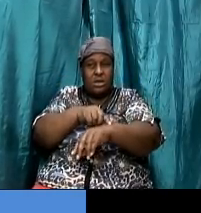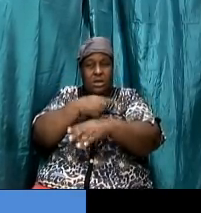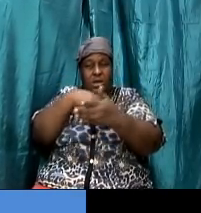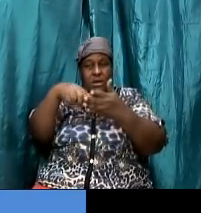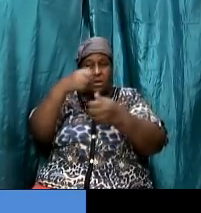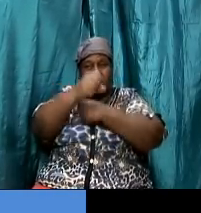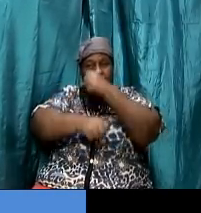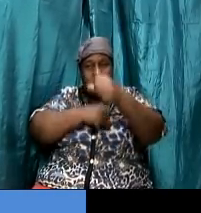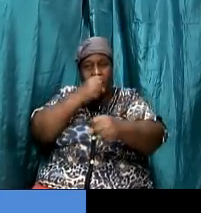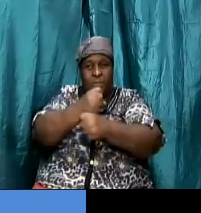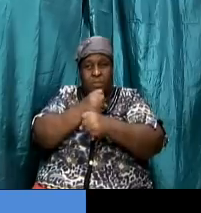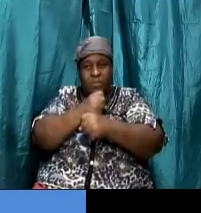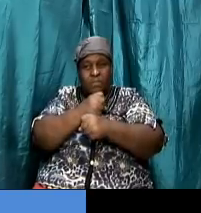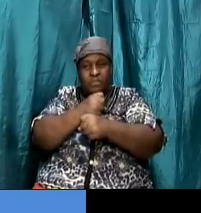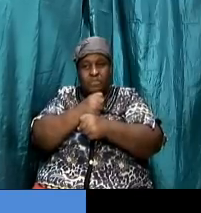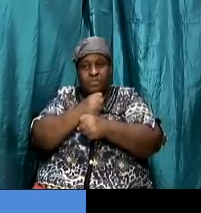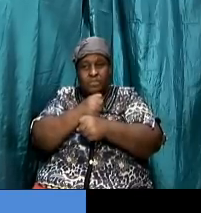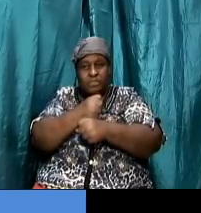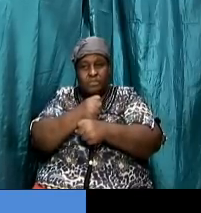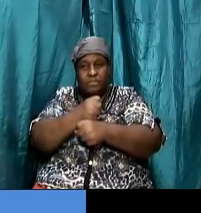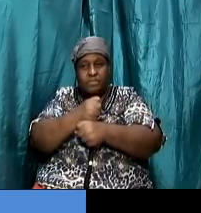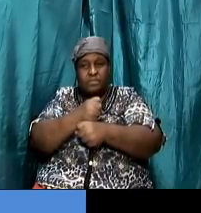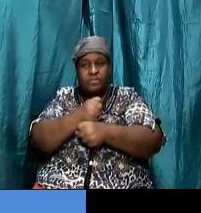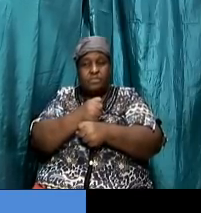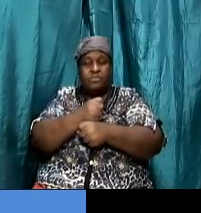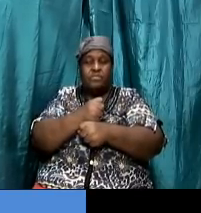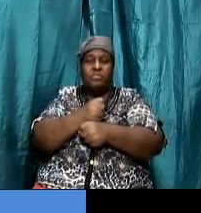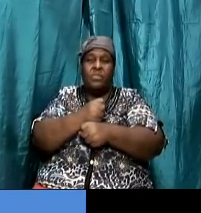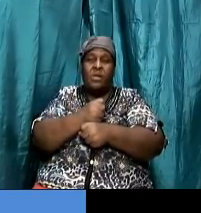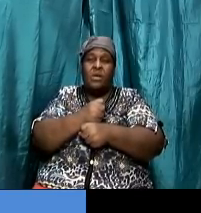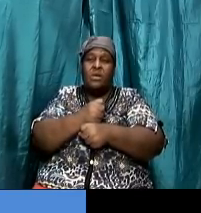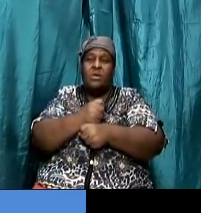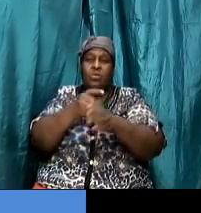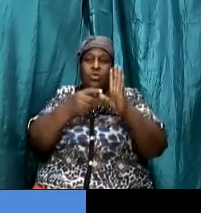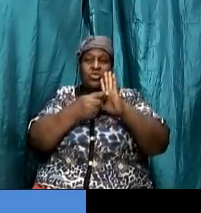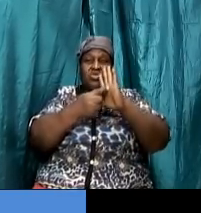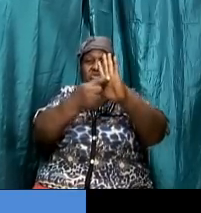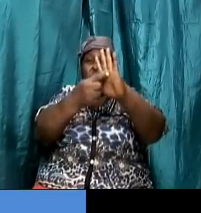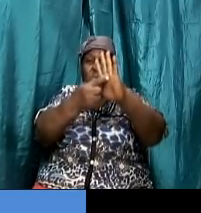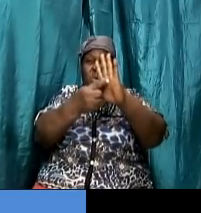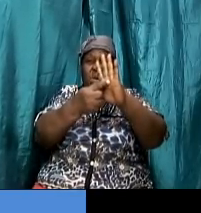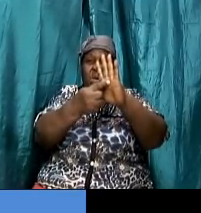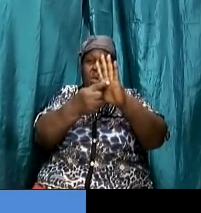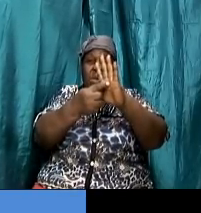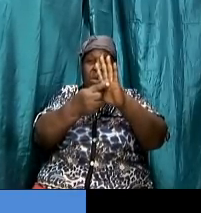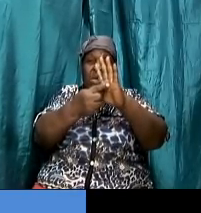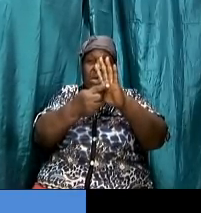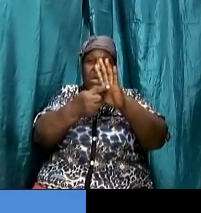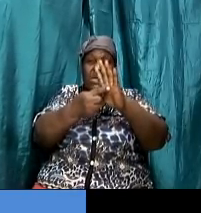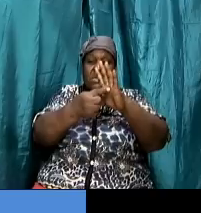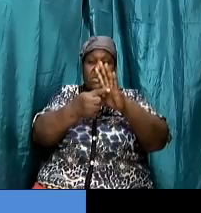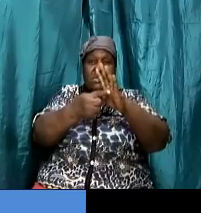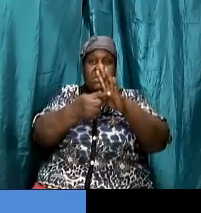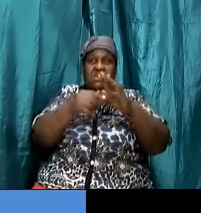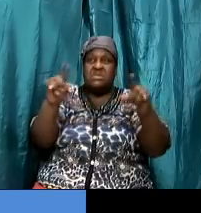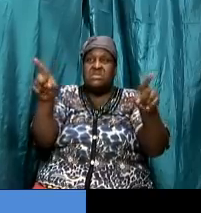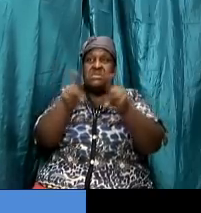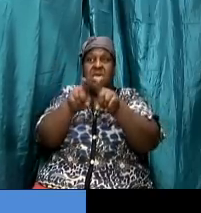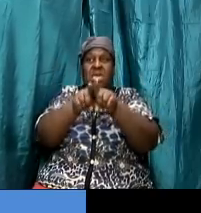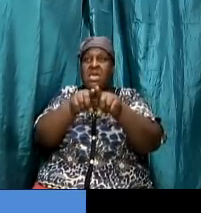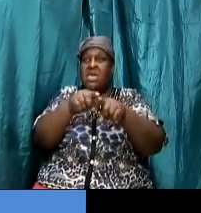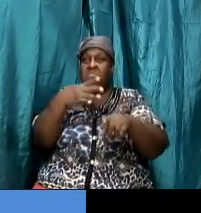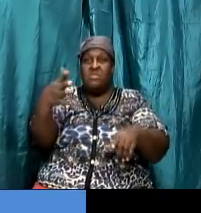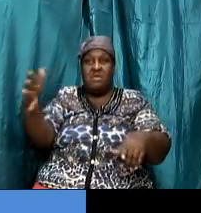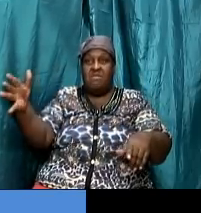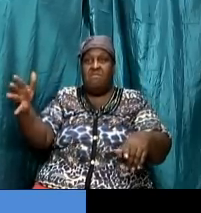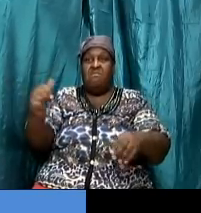years he was bringing out the same pattern days and months and times and years was being out the same type